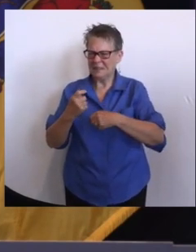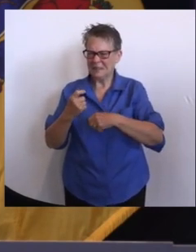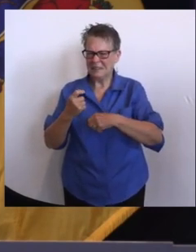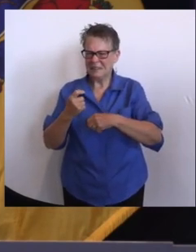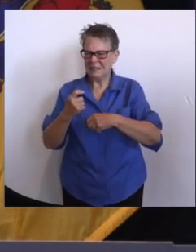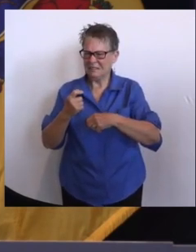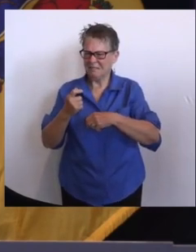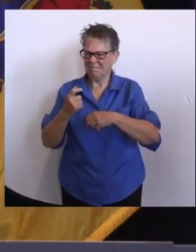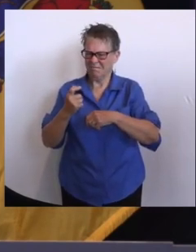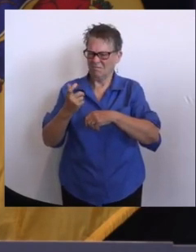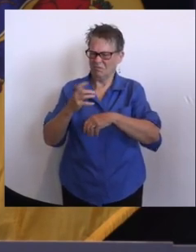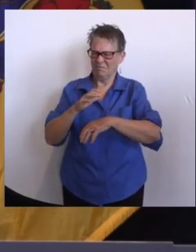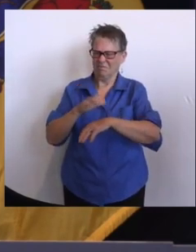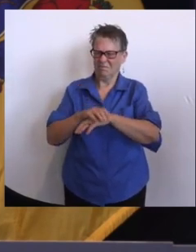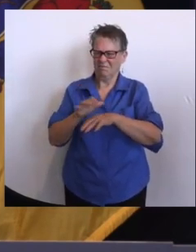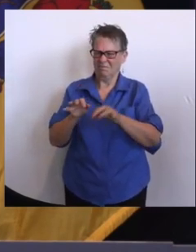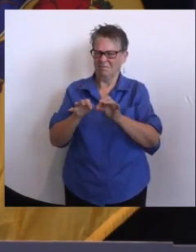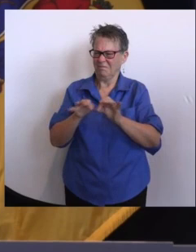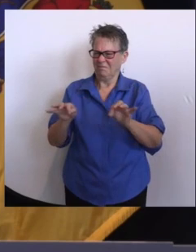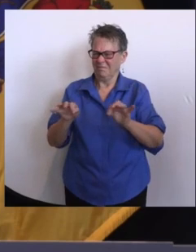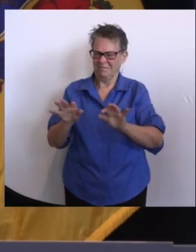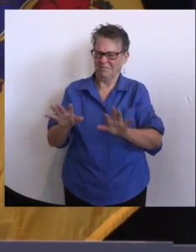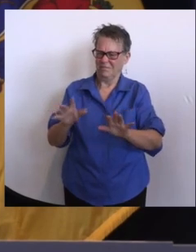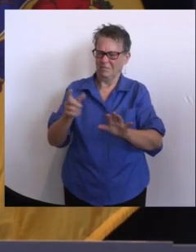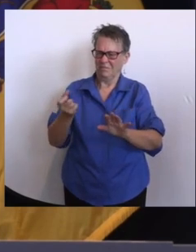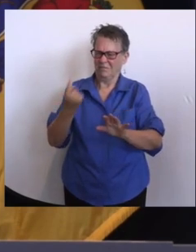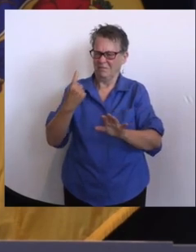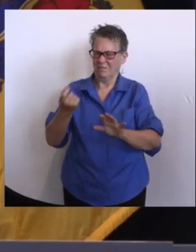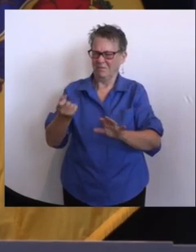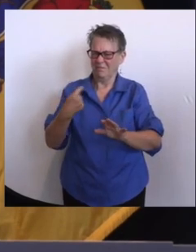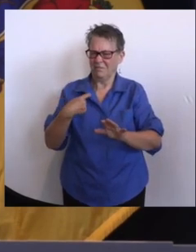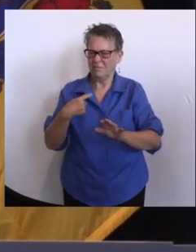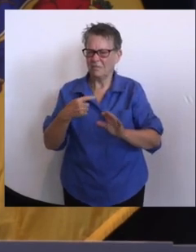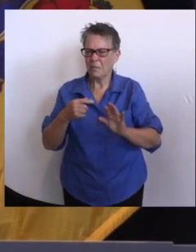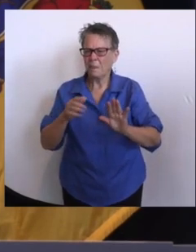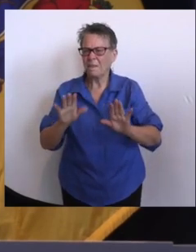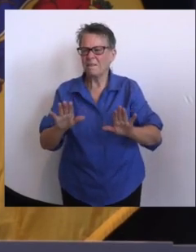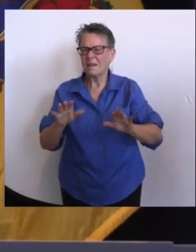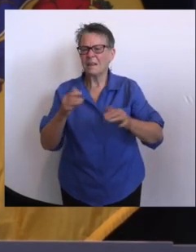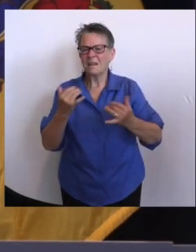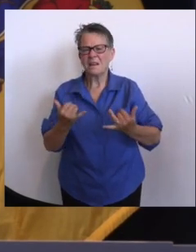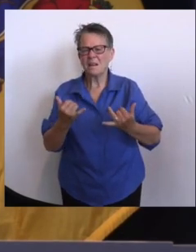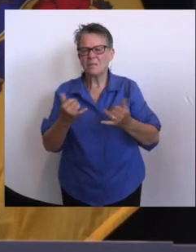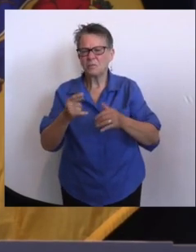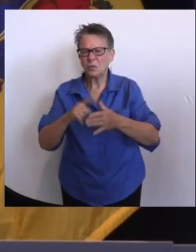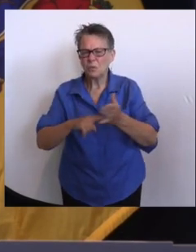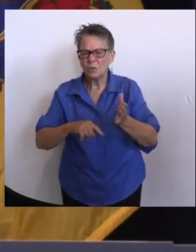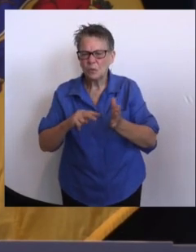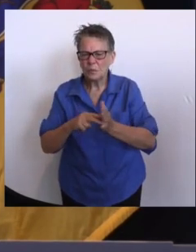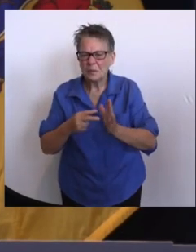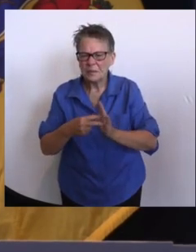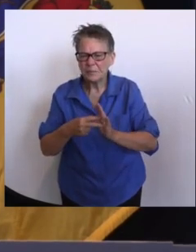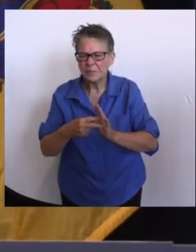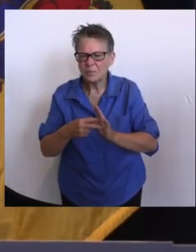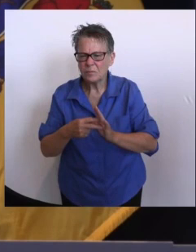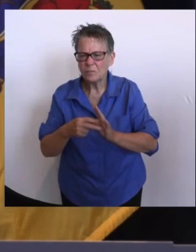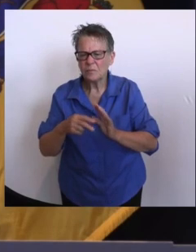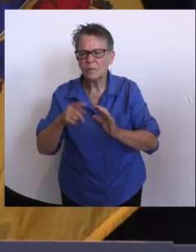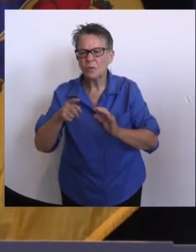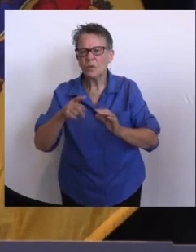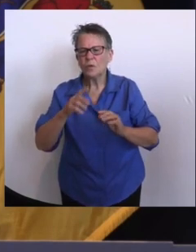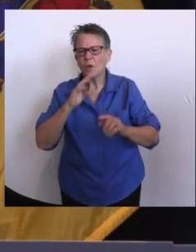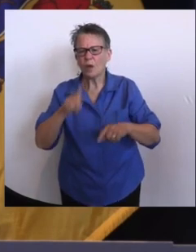I think, eligible on whatever the day one is. If that is a narrower look and it's an eight month, it's a much lower